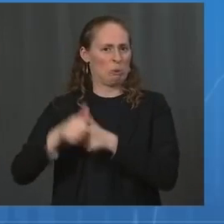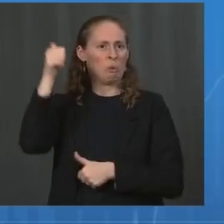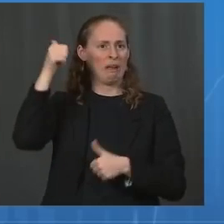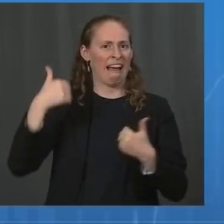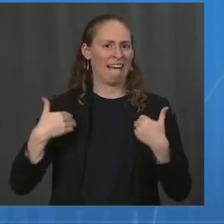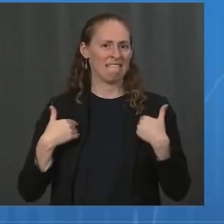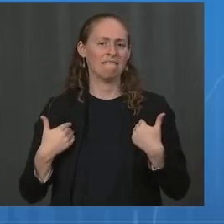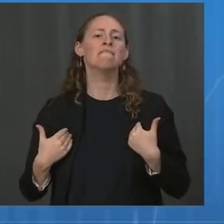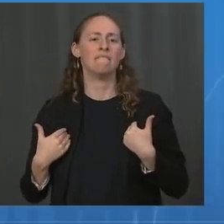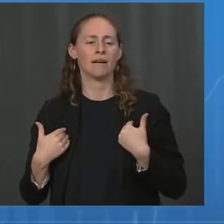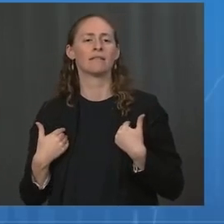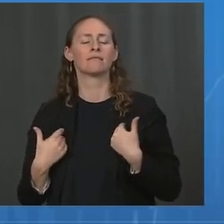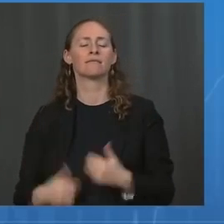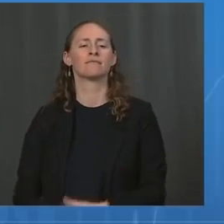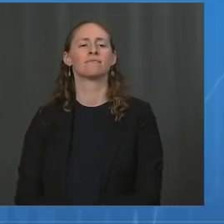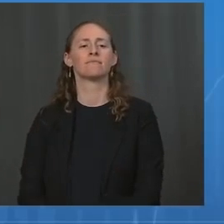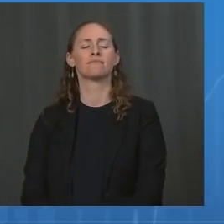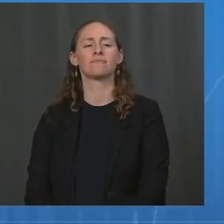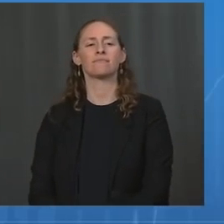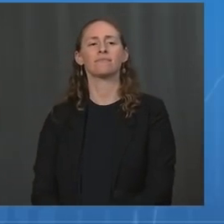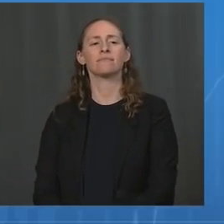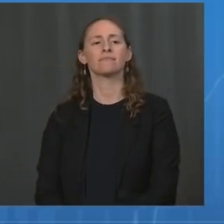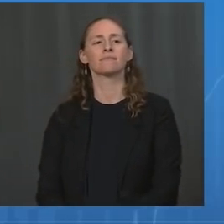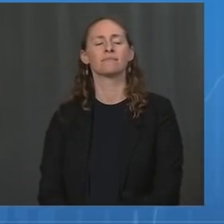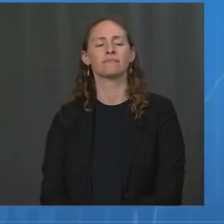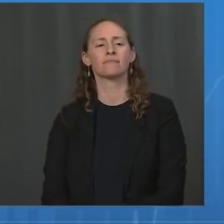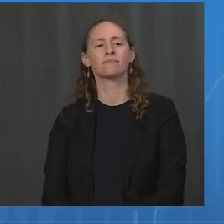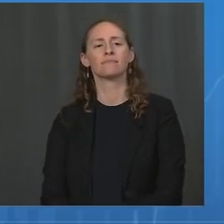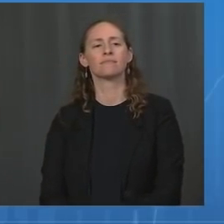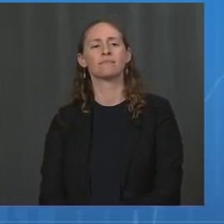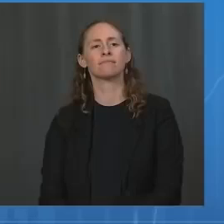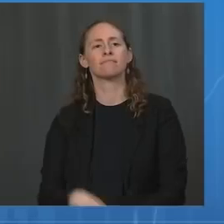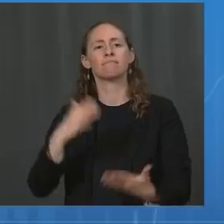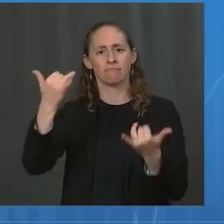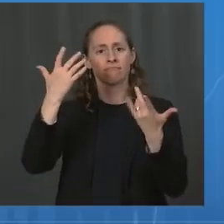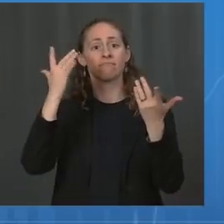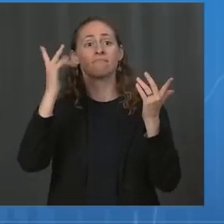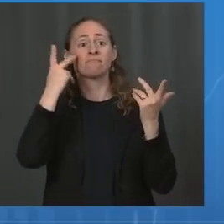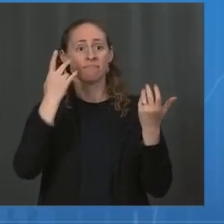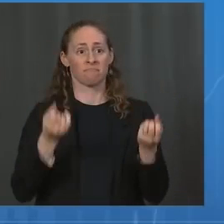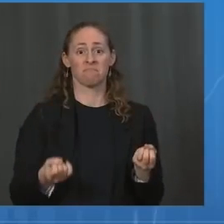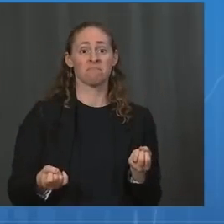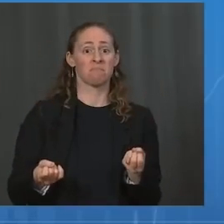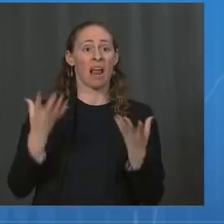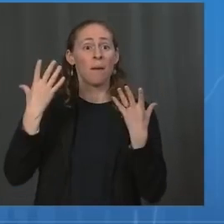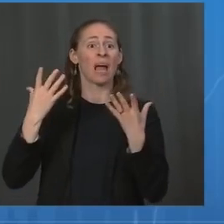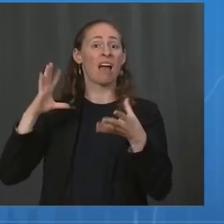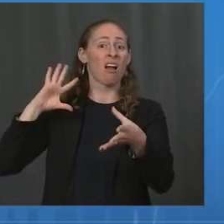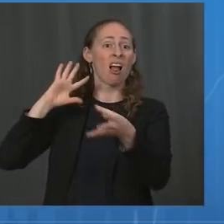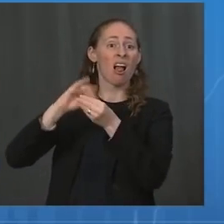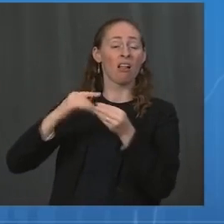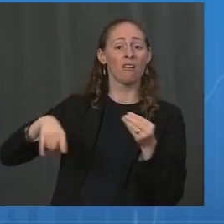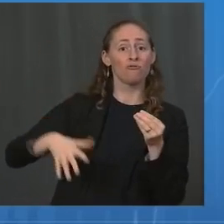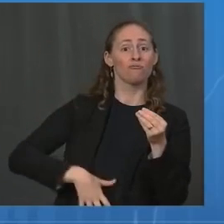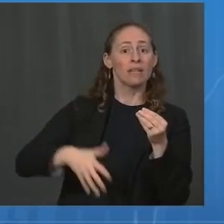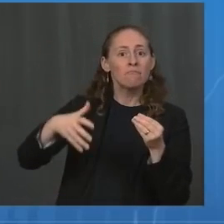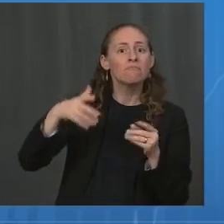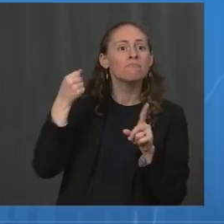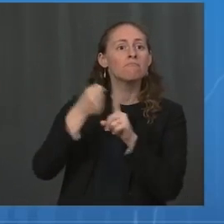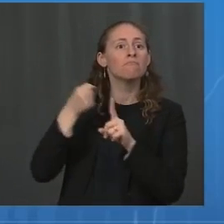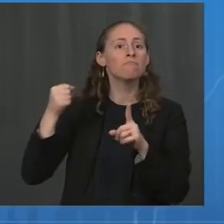of cases of pregnant women with COVID-19 from January 2020 to August 2021,